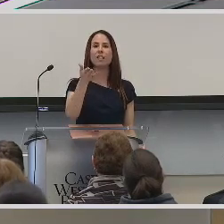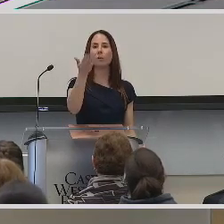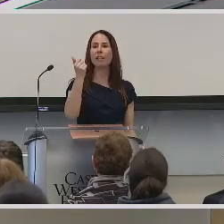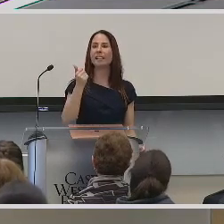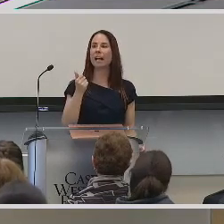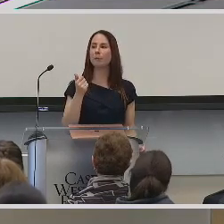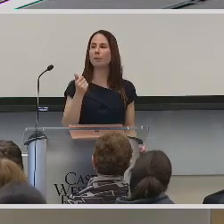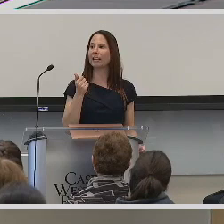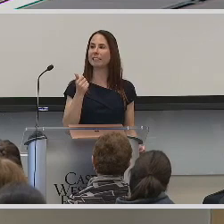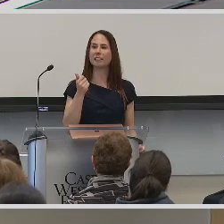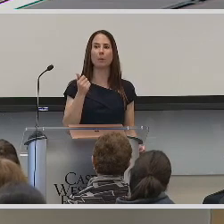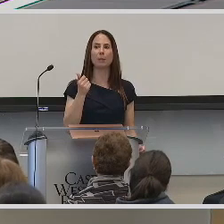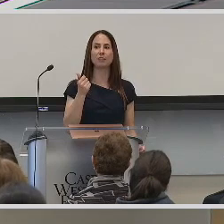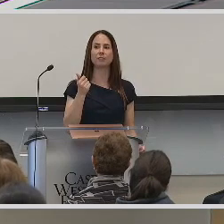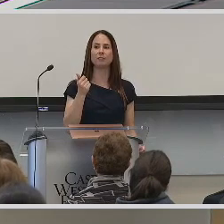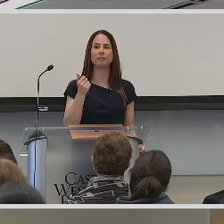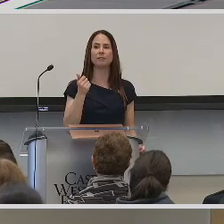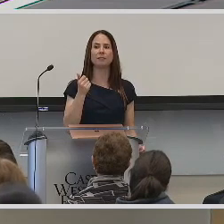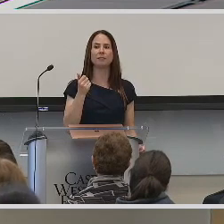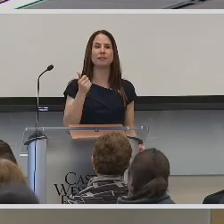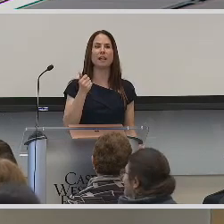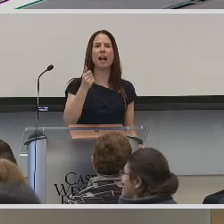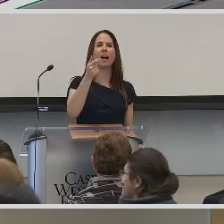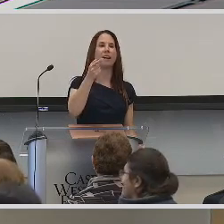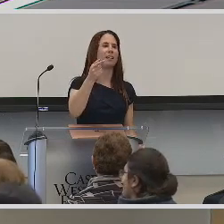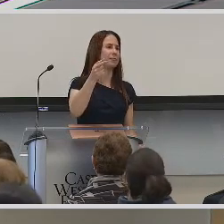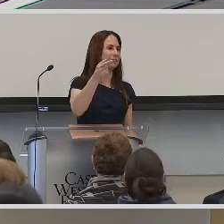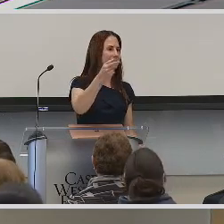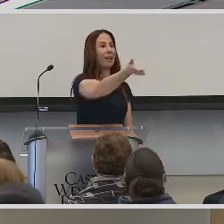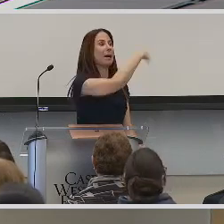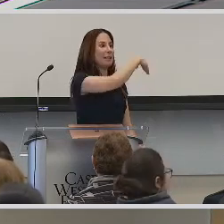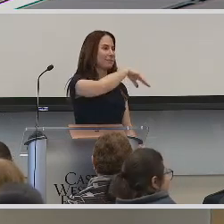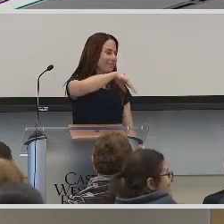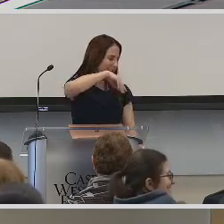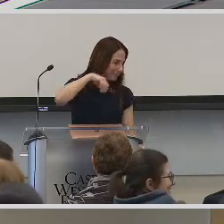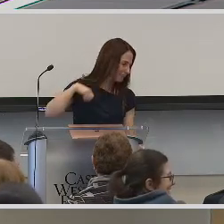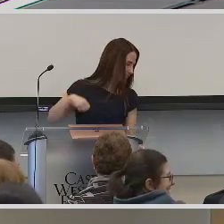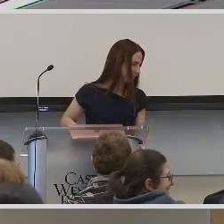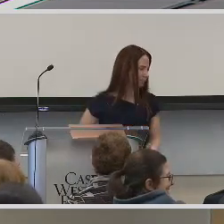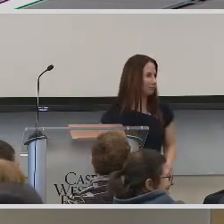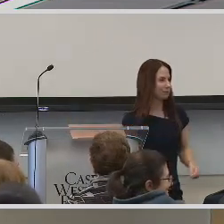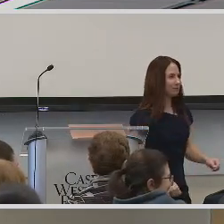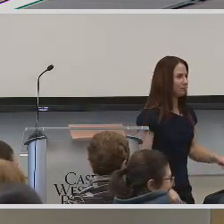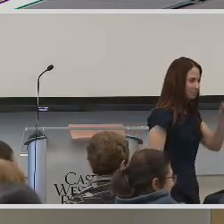different. Who would like to help me with a yes or no question? Uh, okay. Coming up.